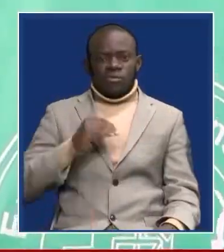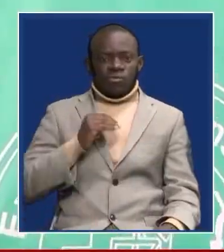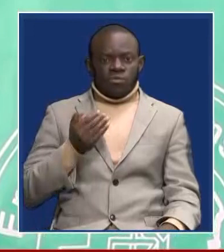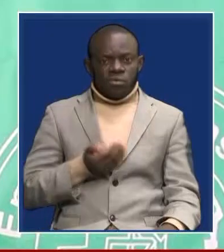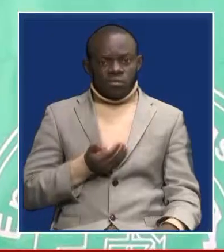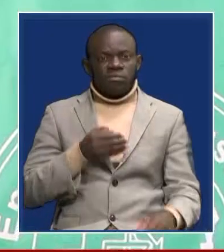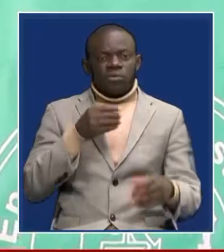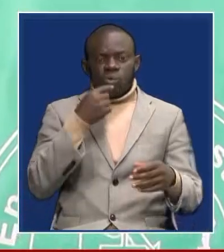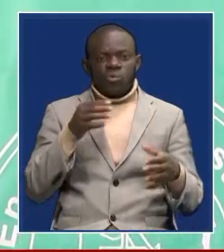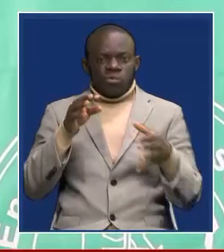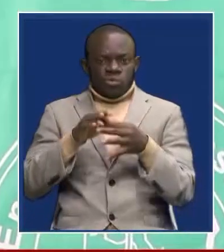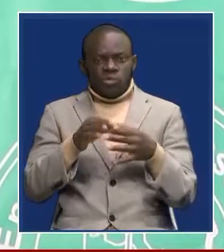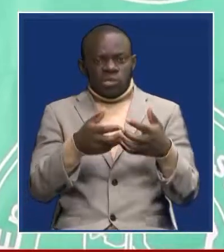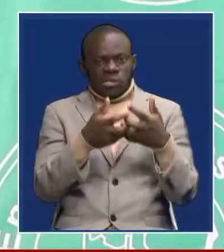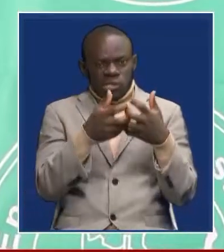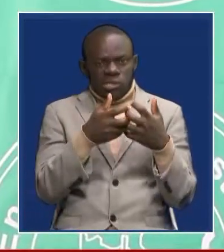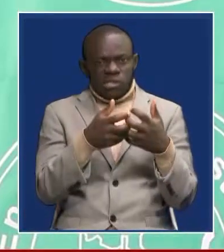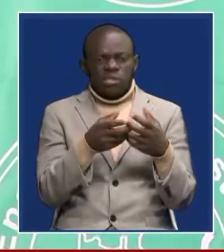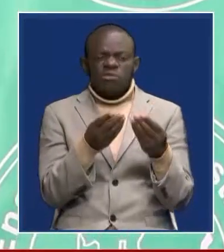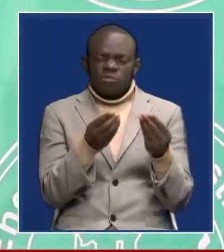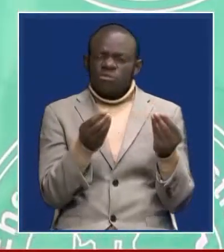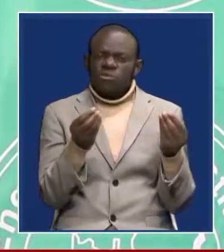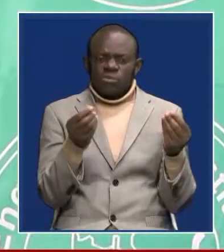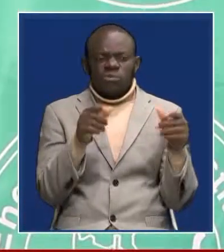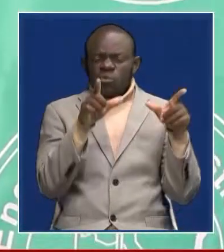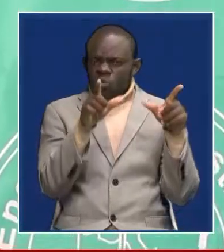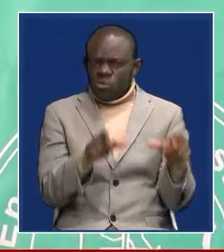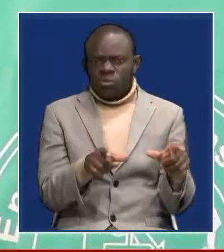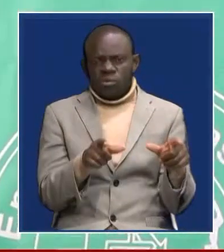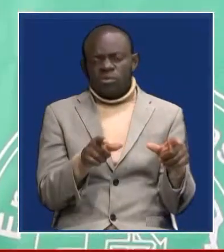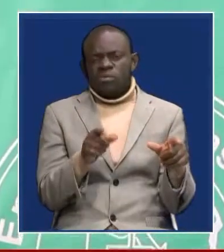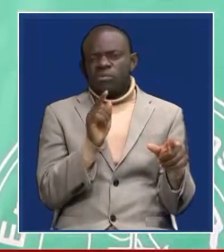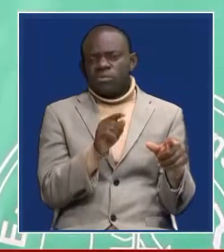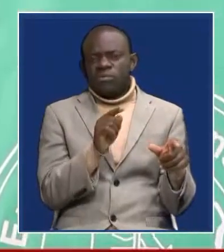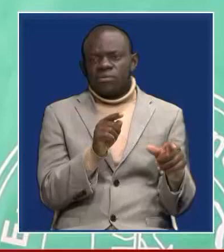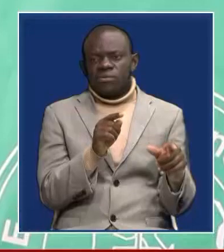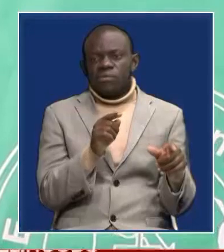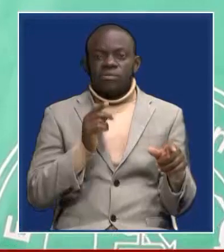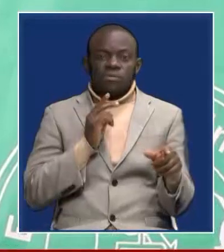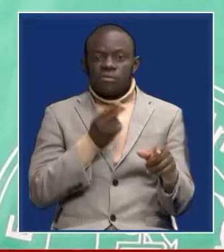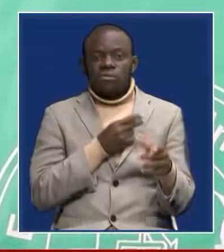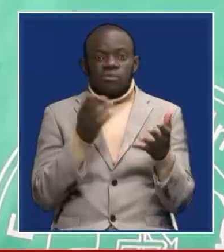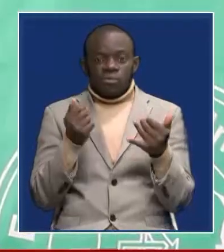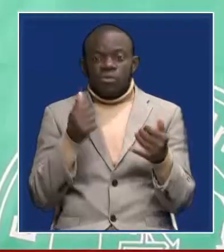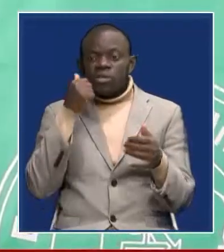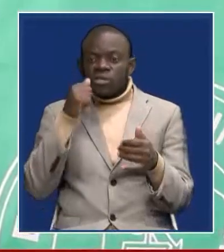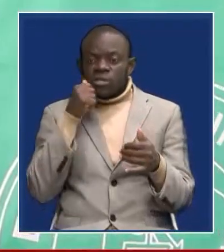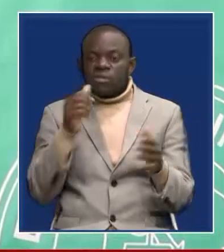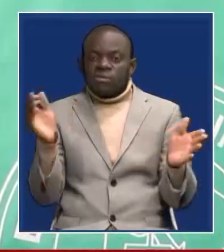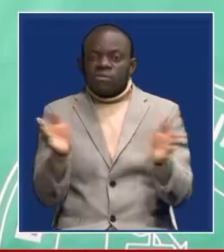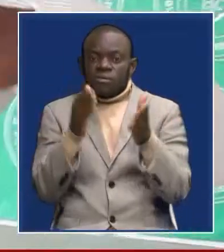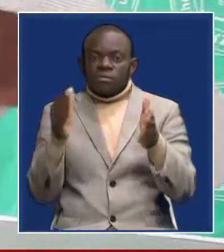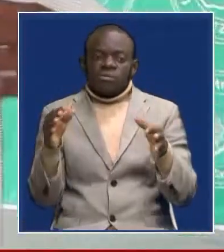still low so as a section of EIZ our role is to inspire girls come into this